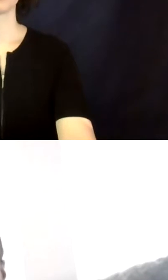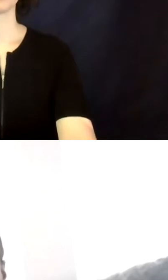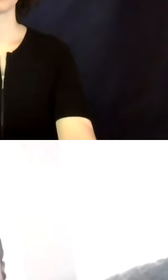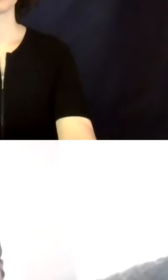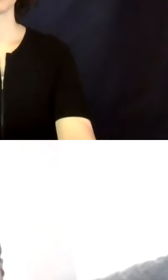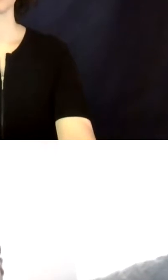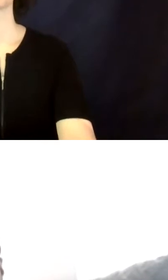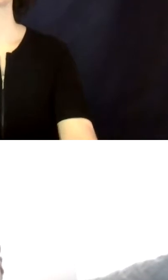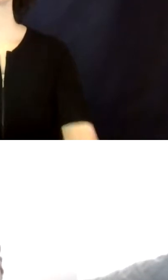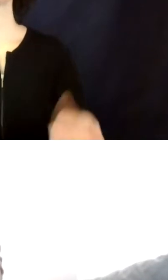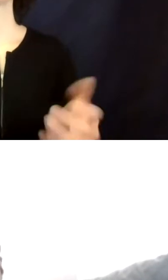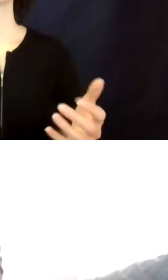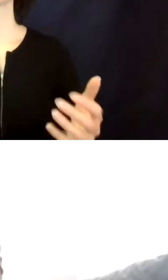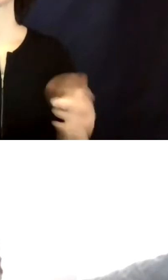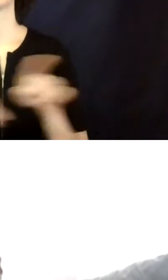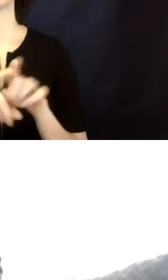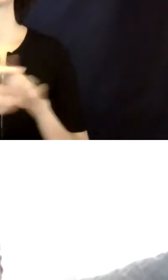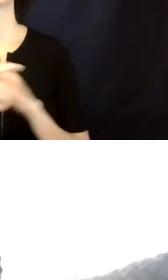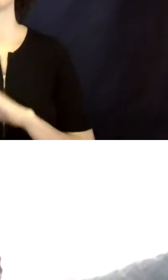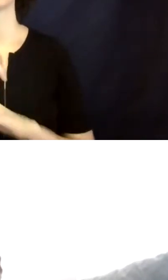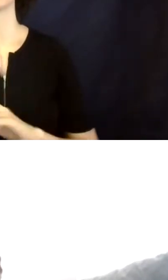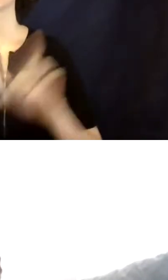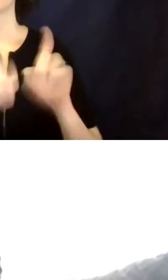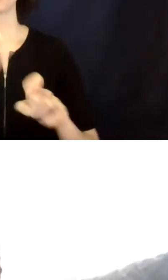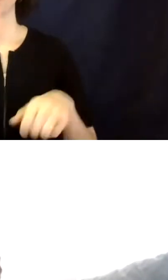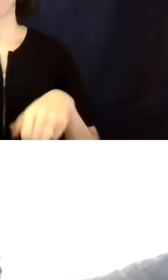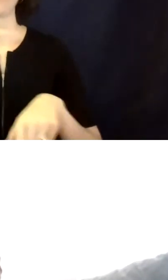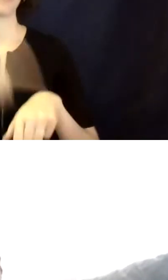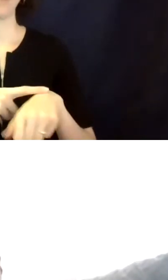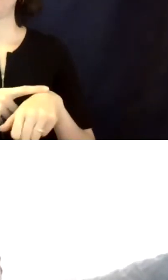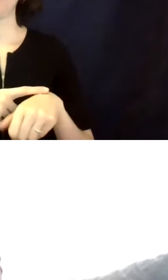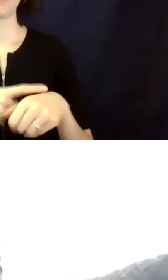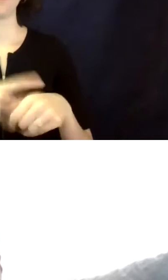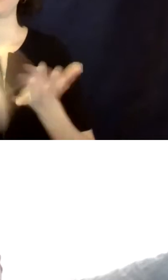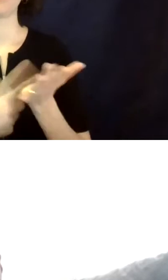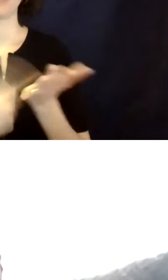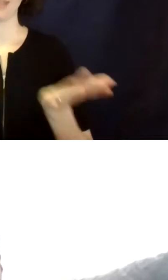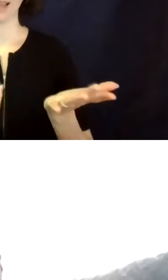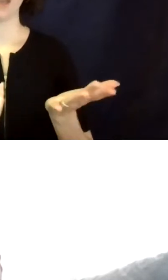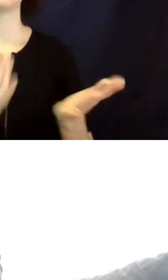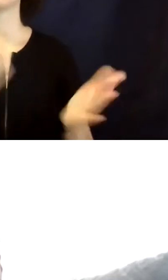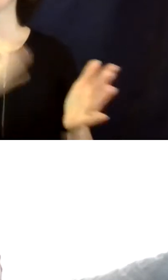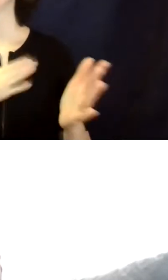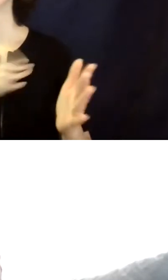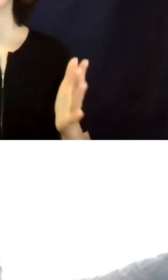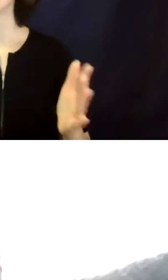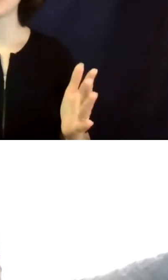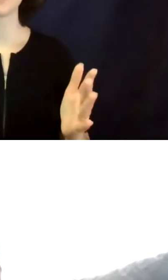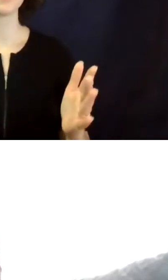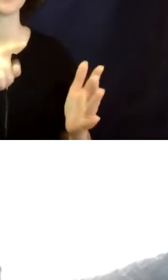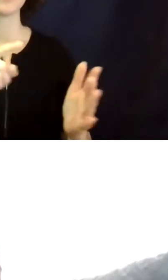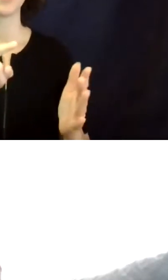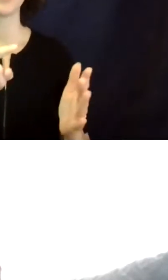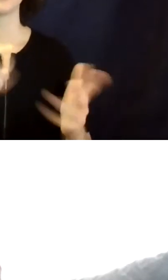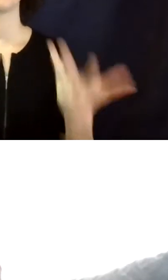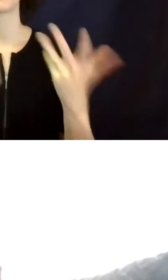And we have a few questions that we won't have time to get to. So I encourage everyone to maybe drop